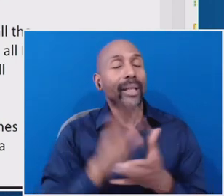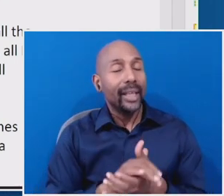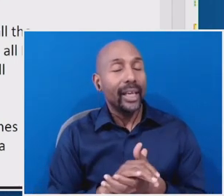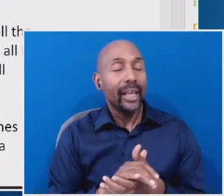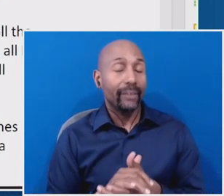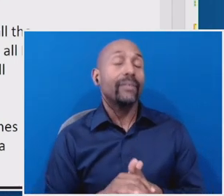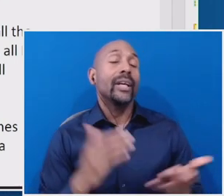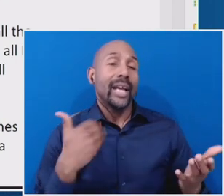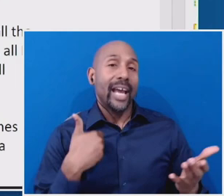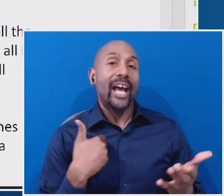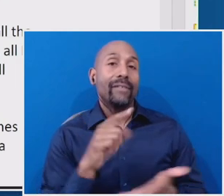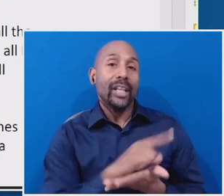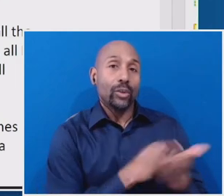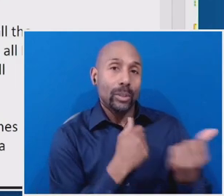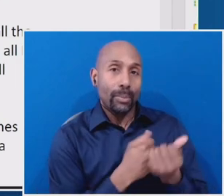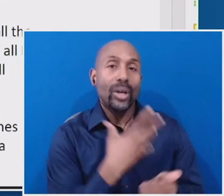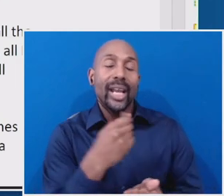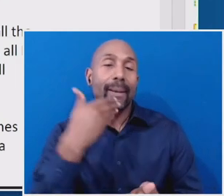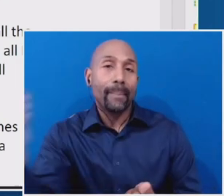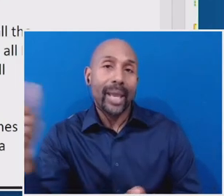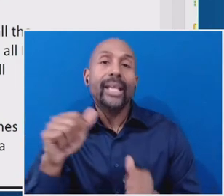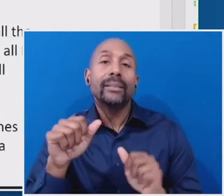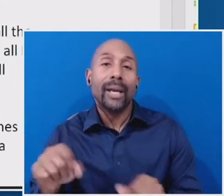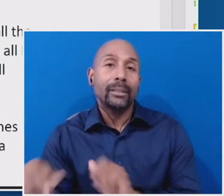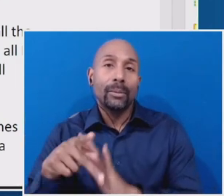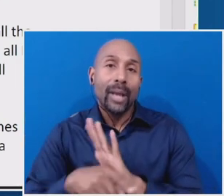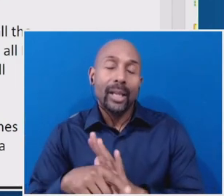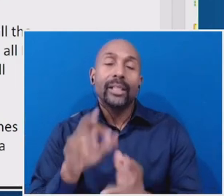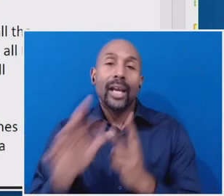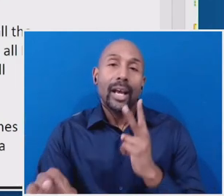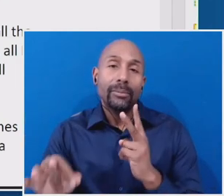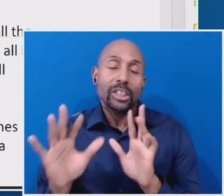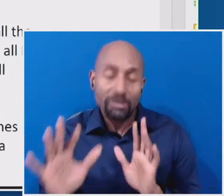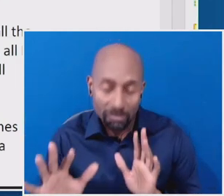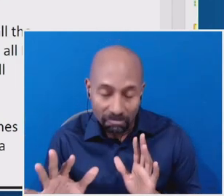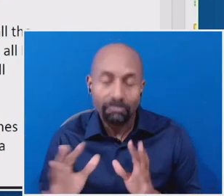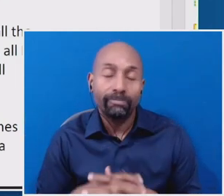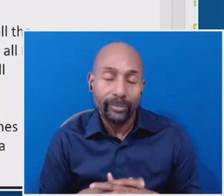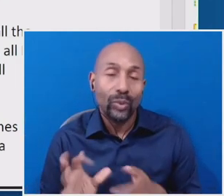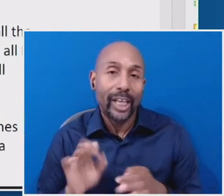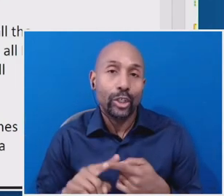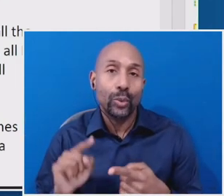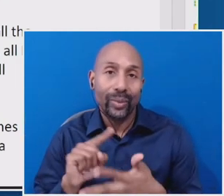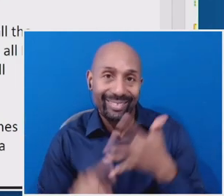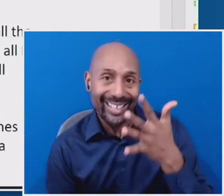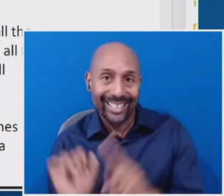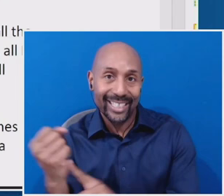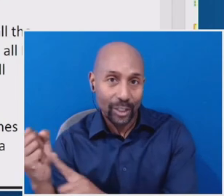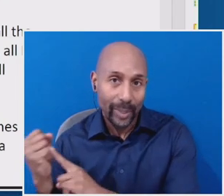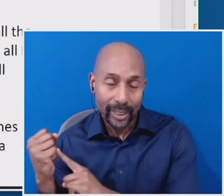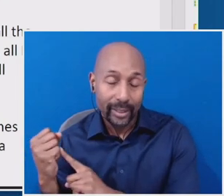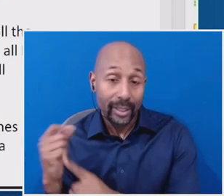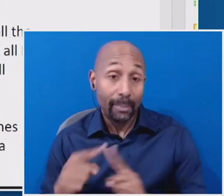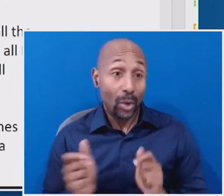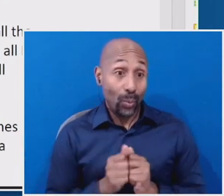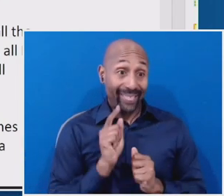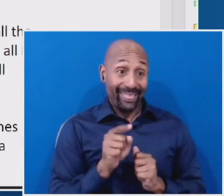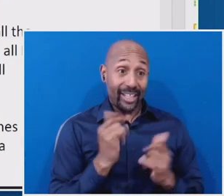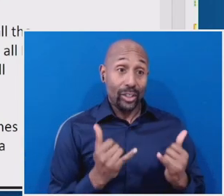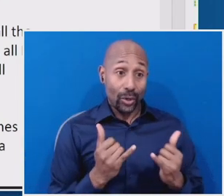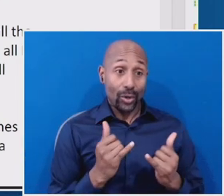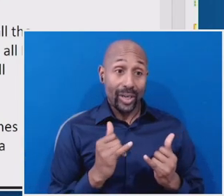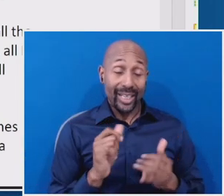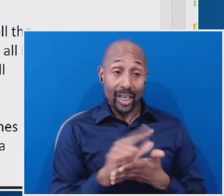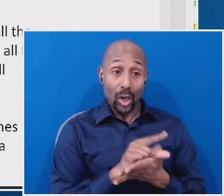supportable and the best possible policy option under the circumstances. Uh, but under this, uh, proposed exception, uh, the school would not have to